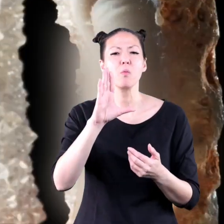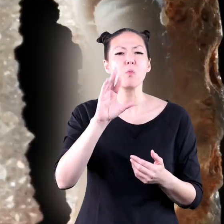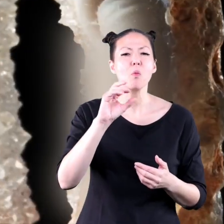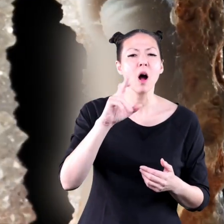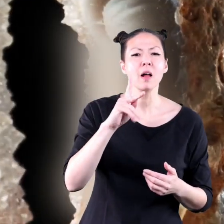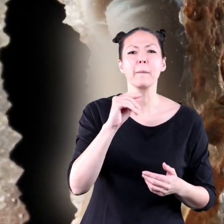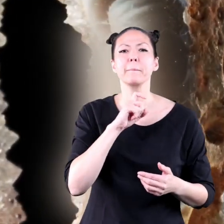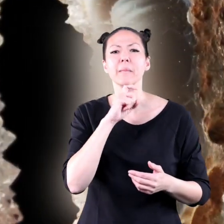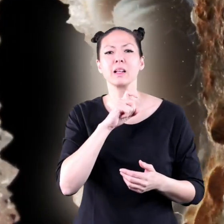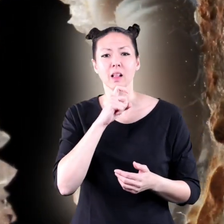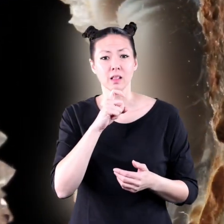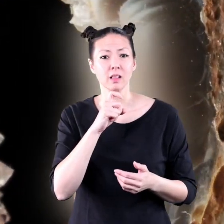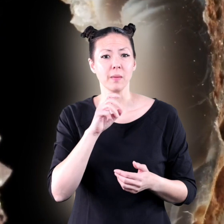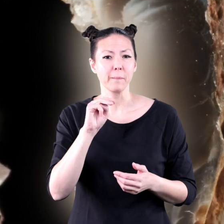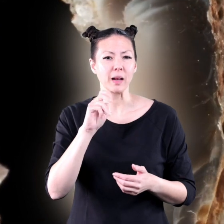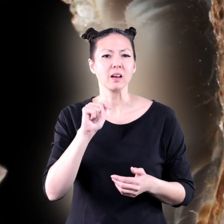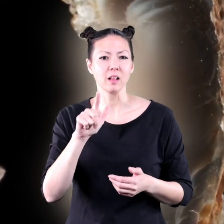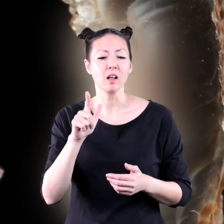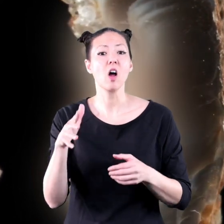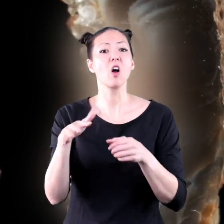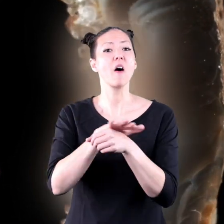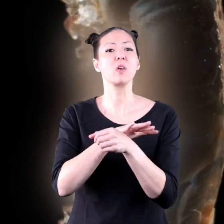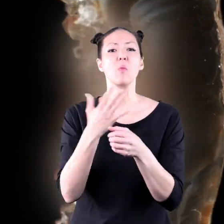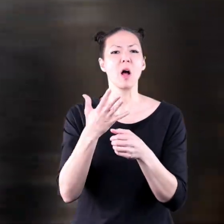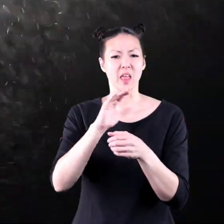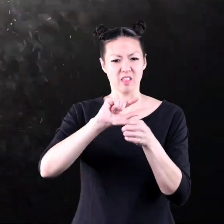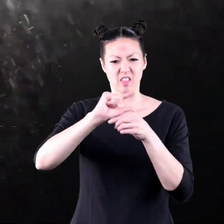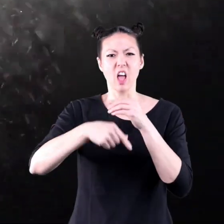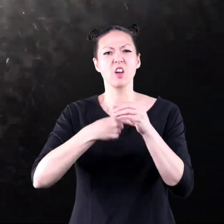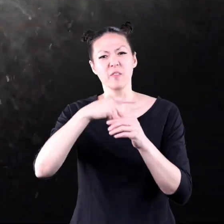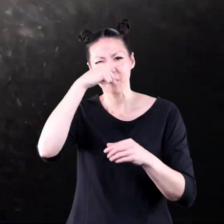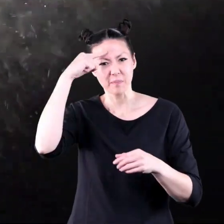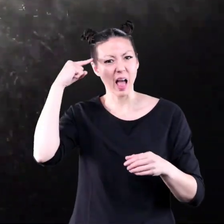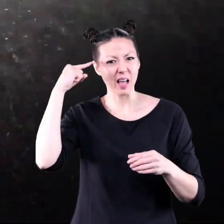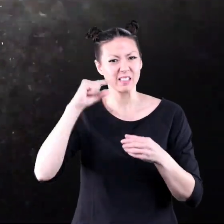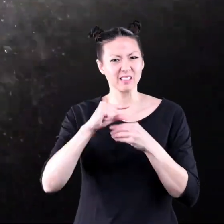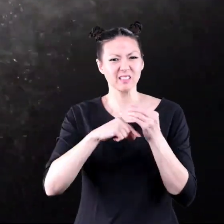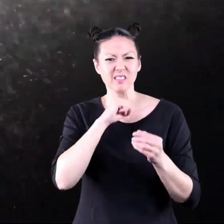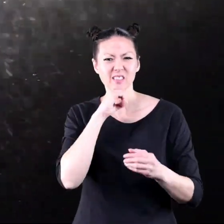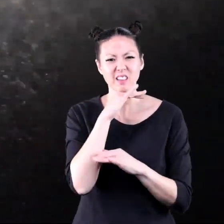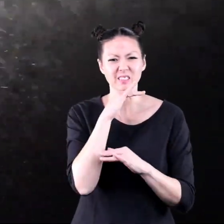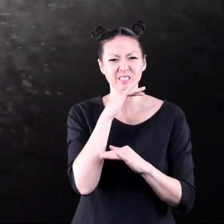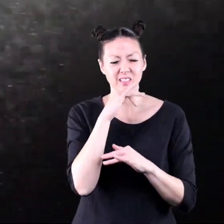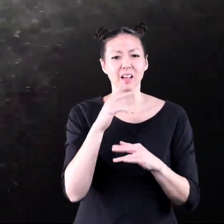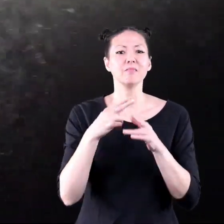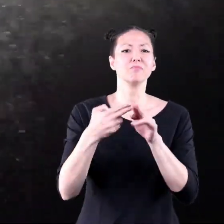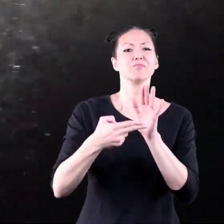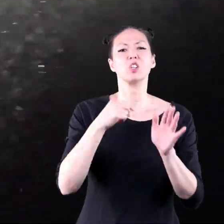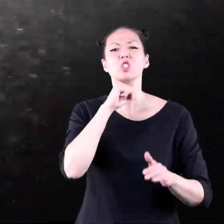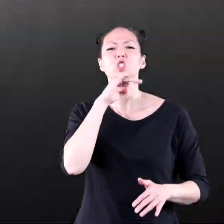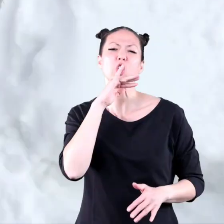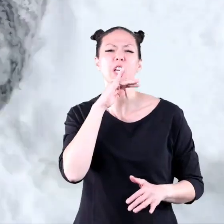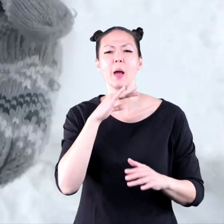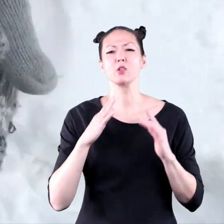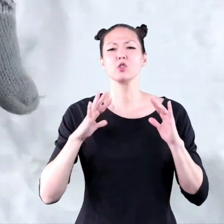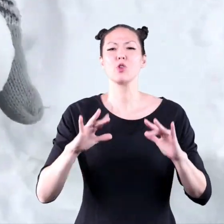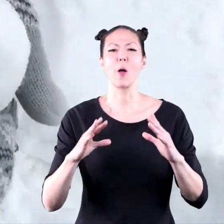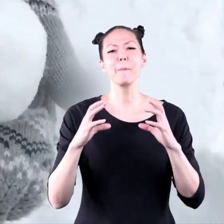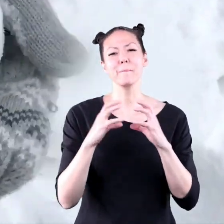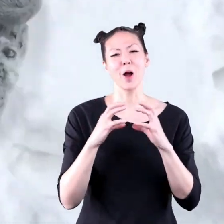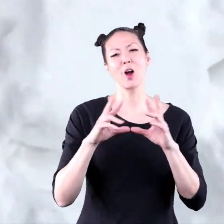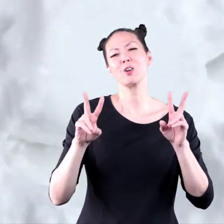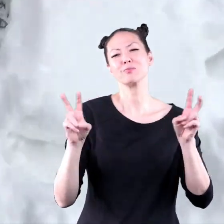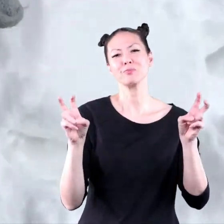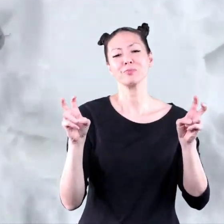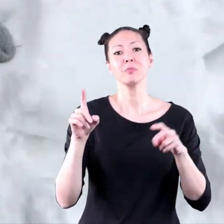mixed with bits of rock and metal too and are covered by a layer of black dust. That's why they got their nickname, Dirty